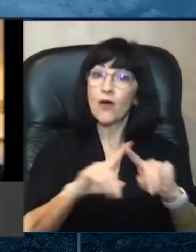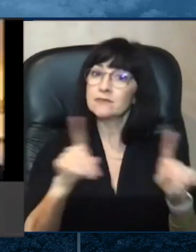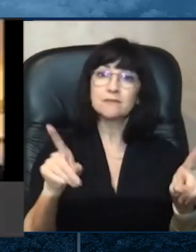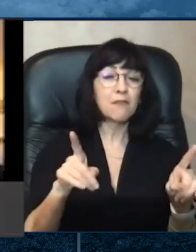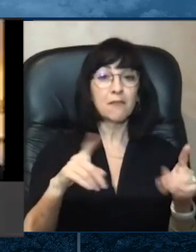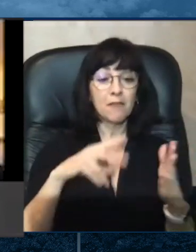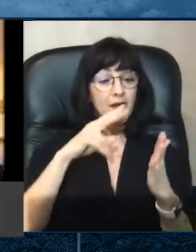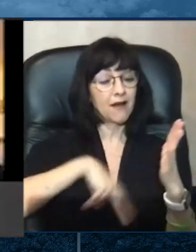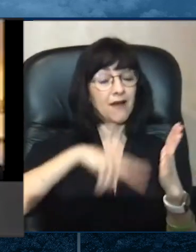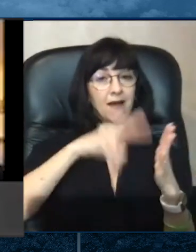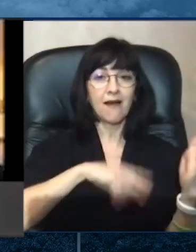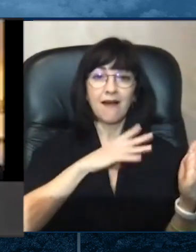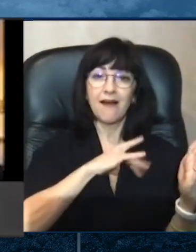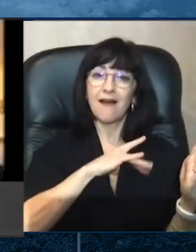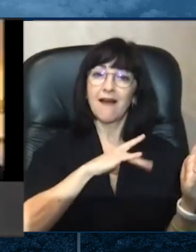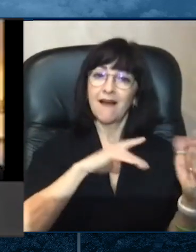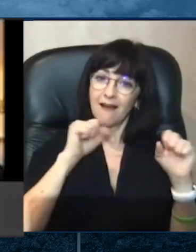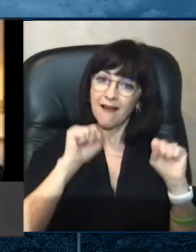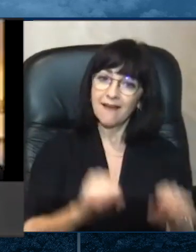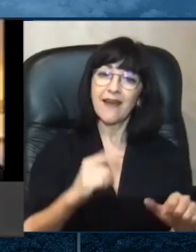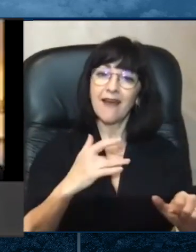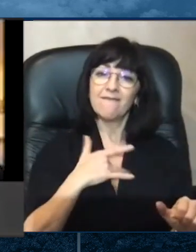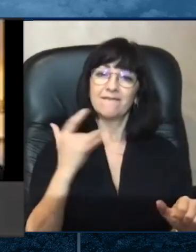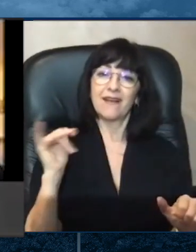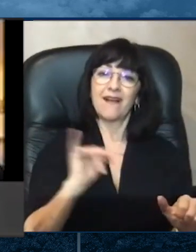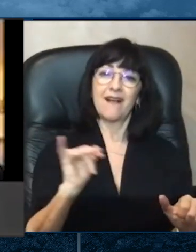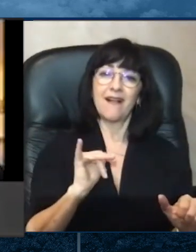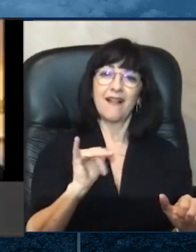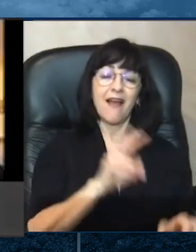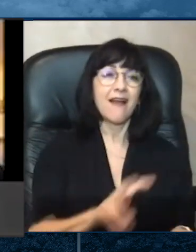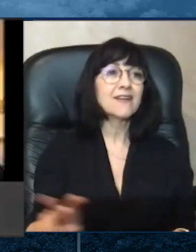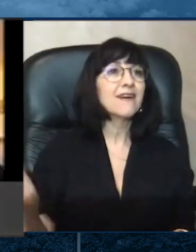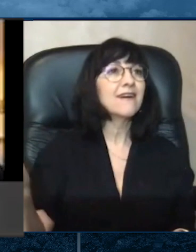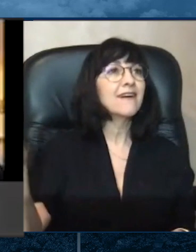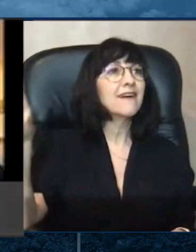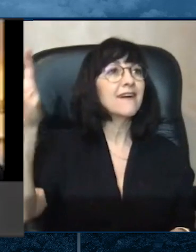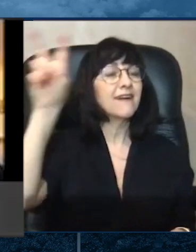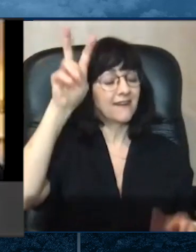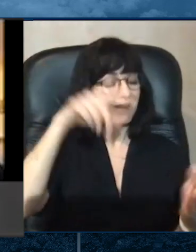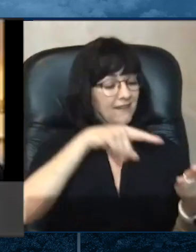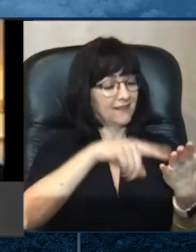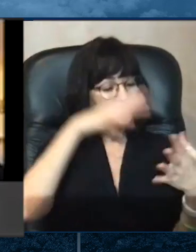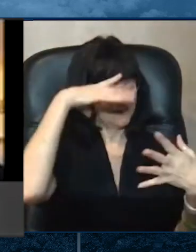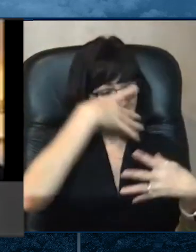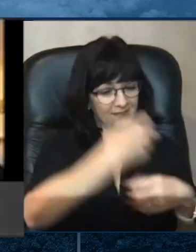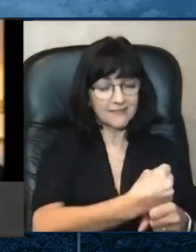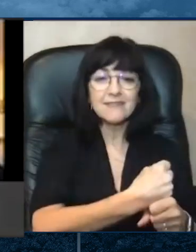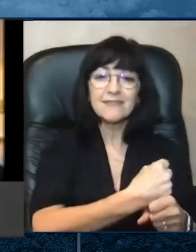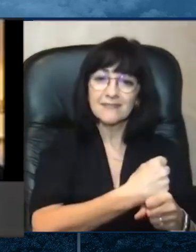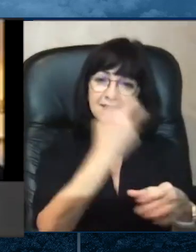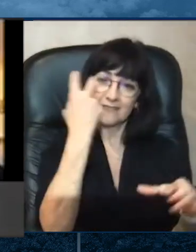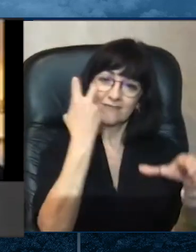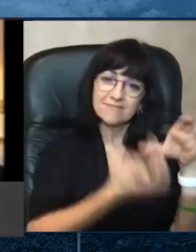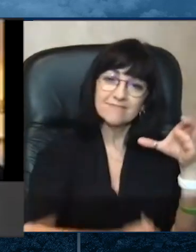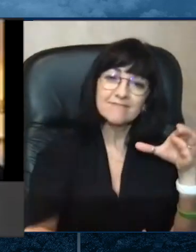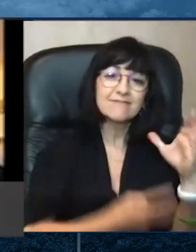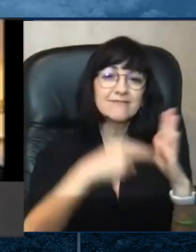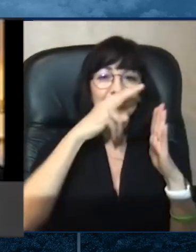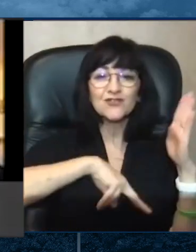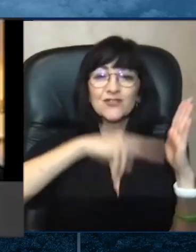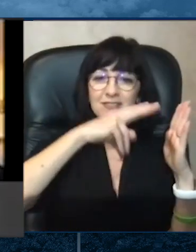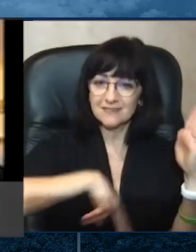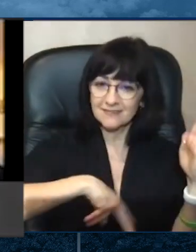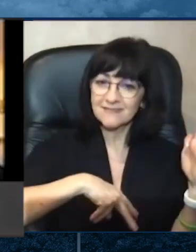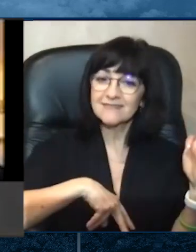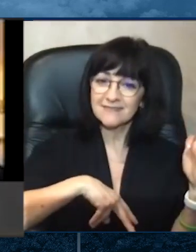de su casa. And I also say, take this opportunity to get closer to your parents. And